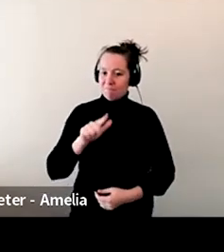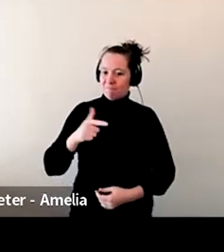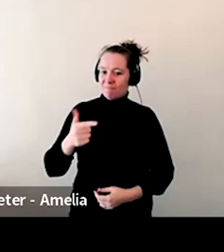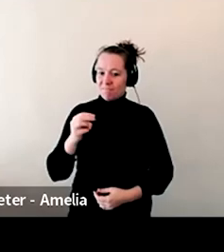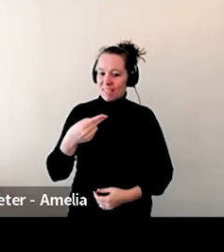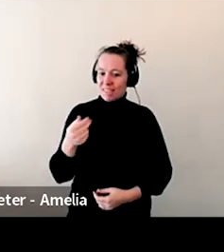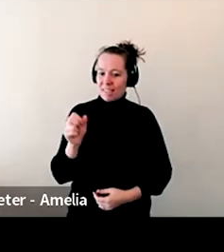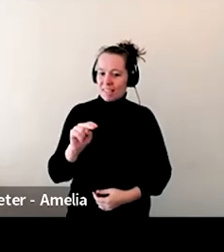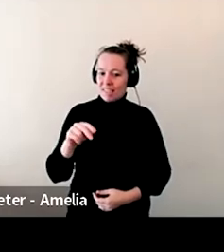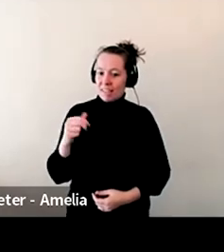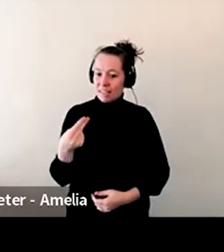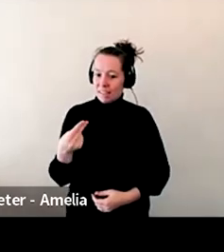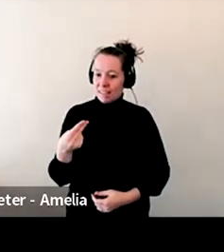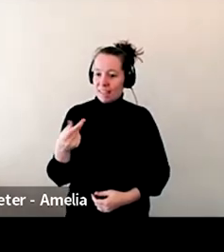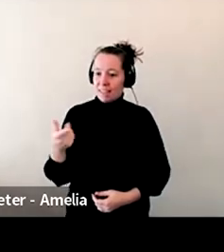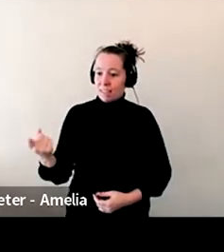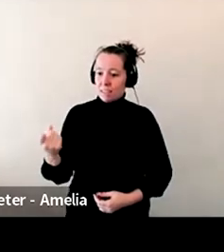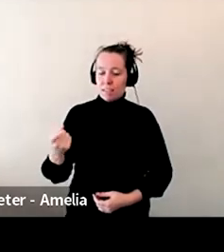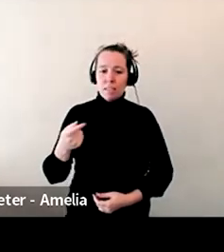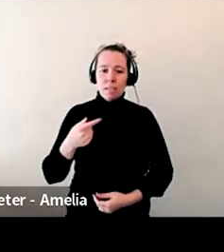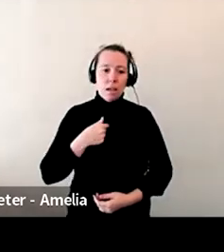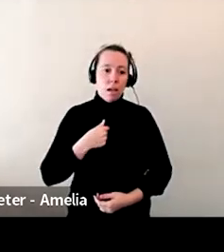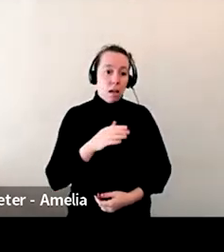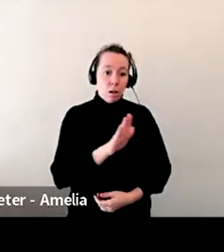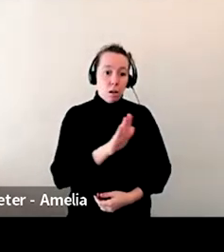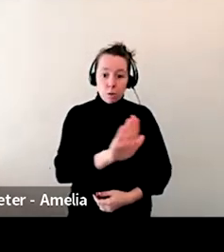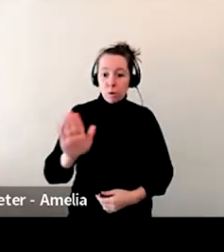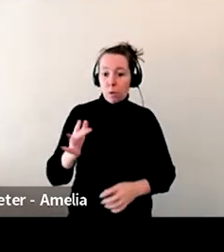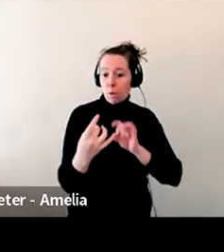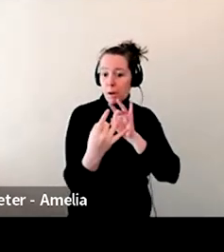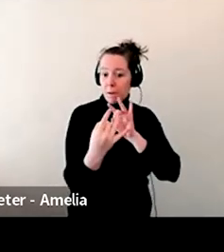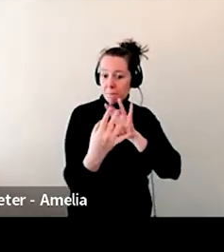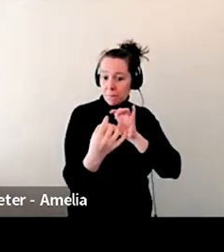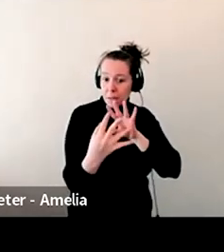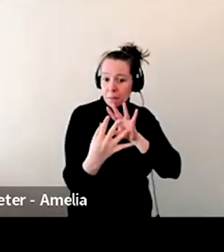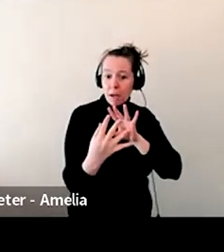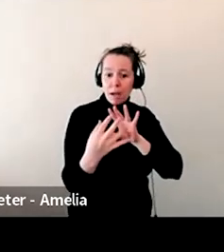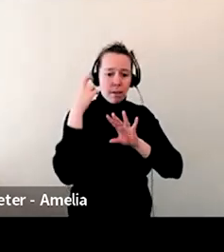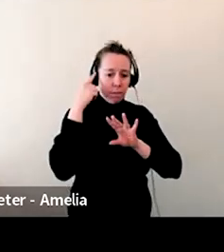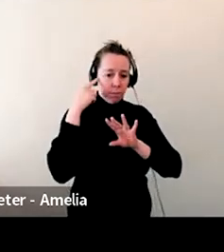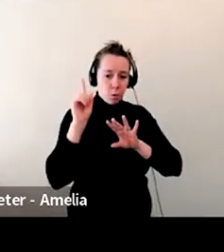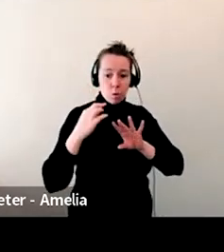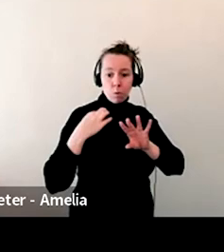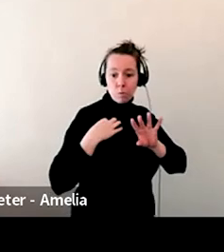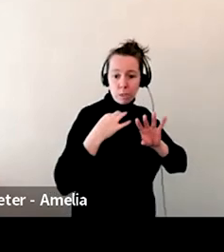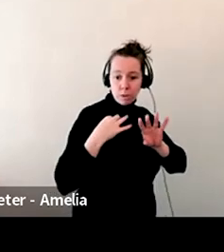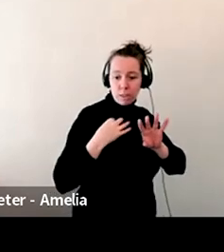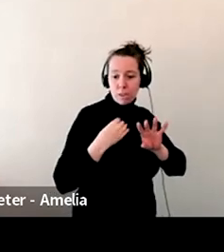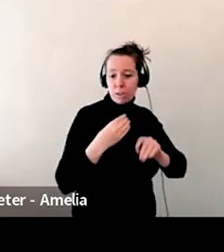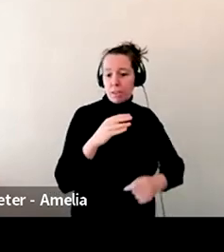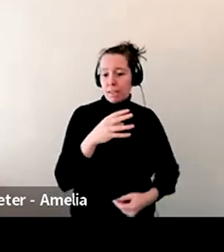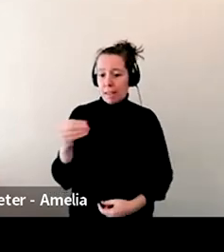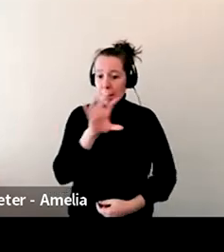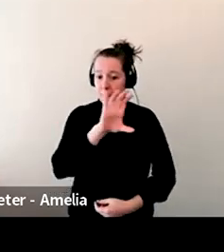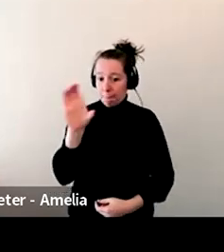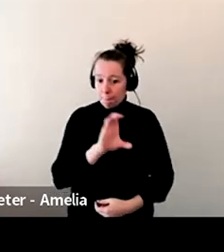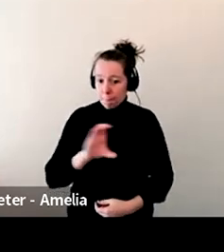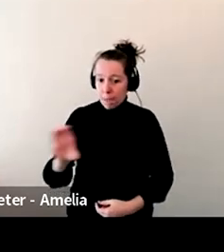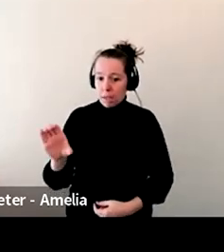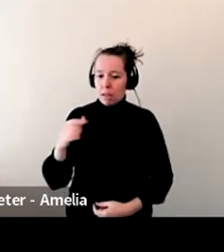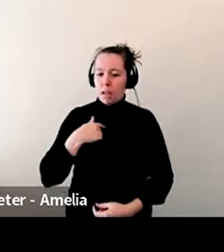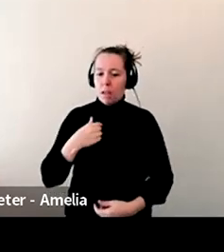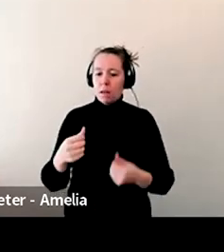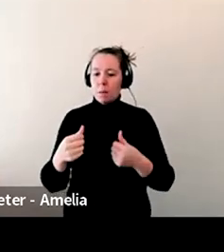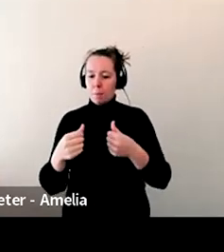go, I just love to ask you to provide feedback on the panel and the registration process. Uh, we'll drop the link to the survey in the